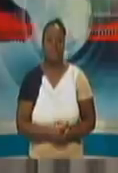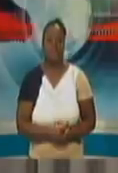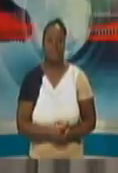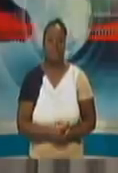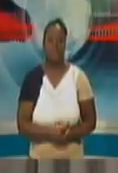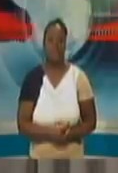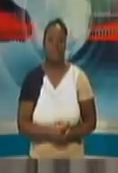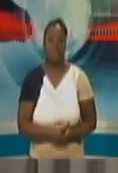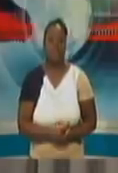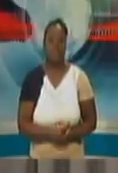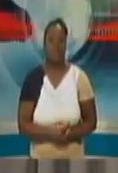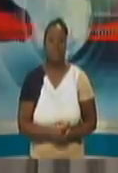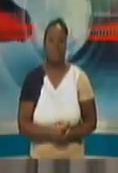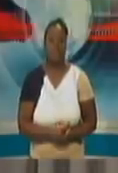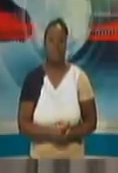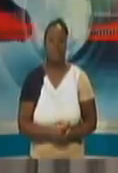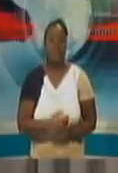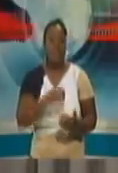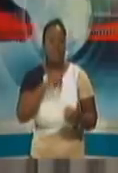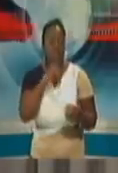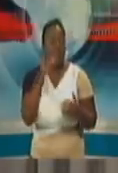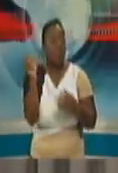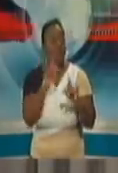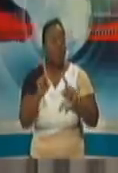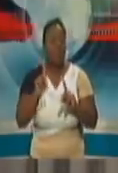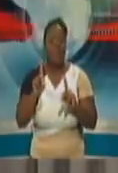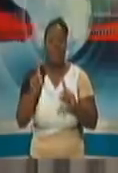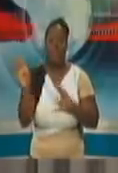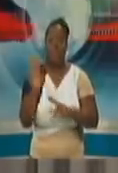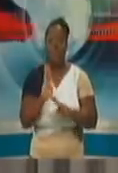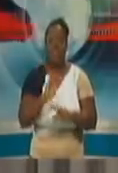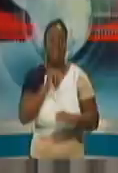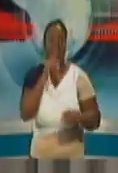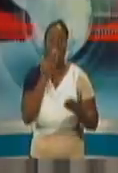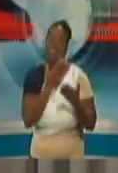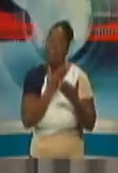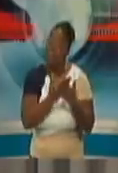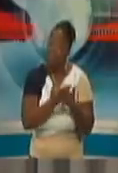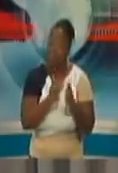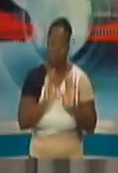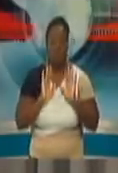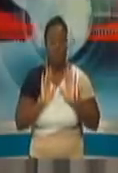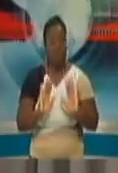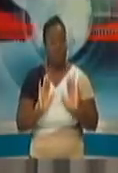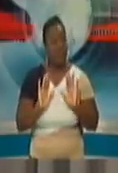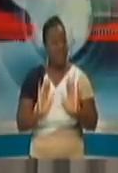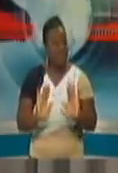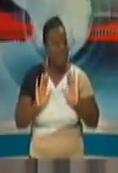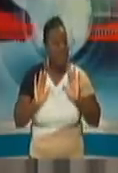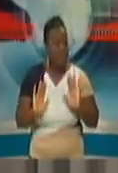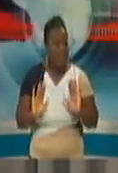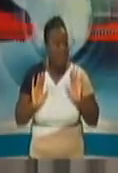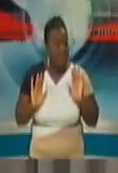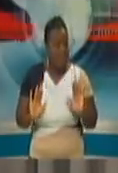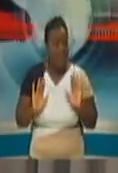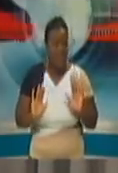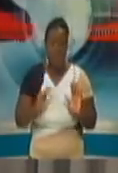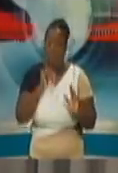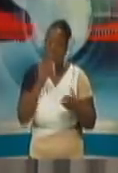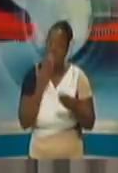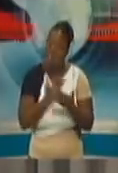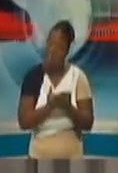we are not in a good place and we've said that before. I've come to the population and said 105 out of 190 is not good enough.